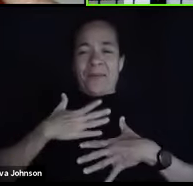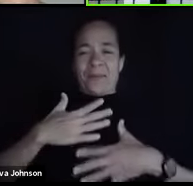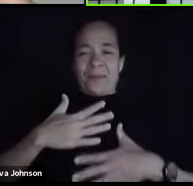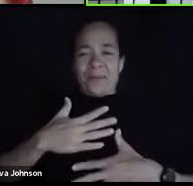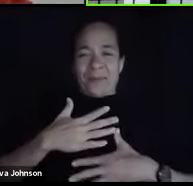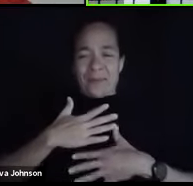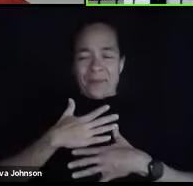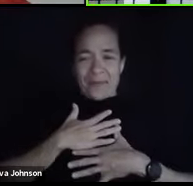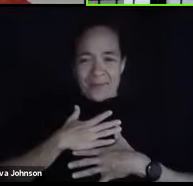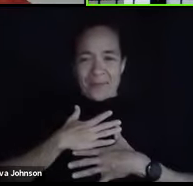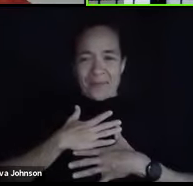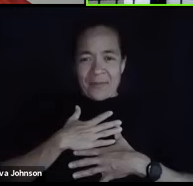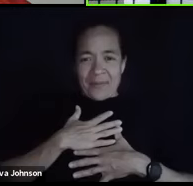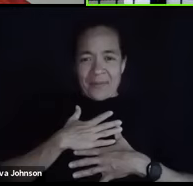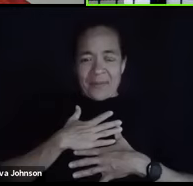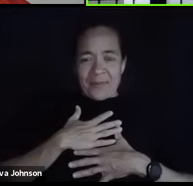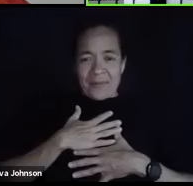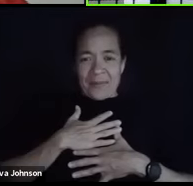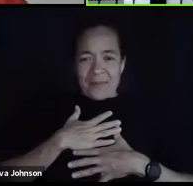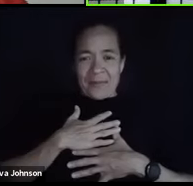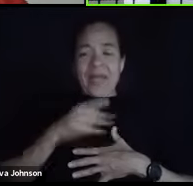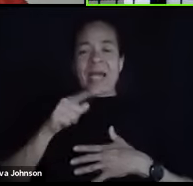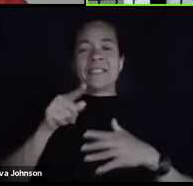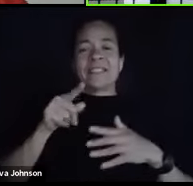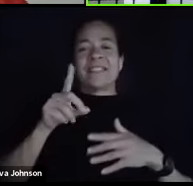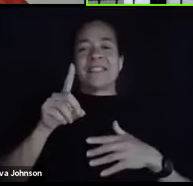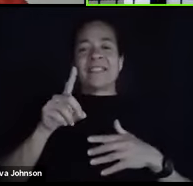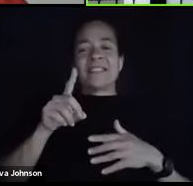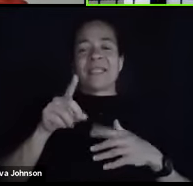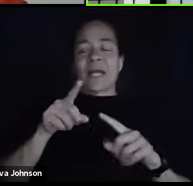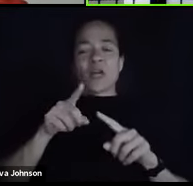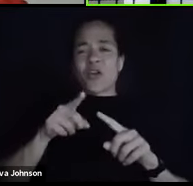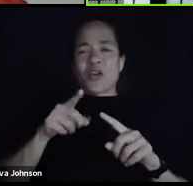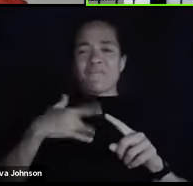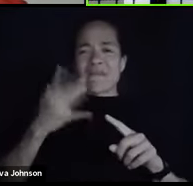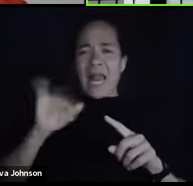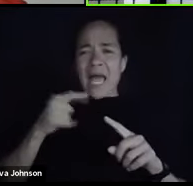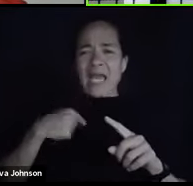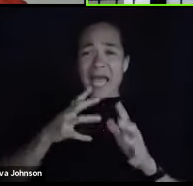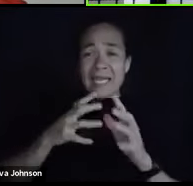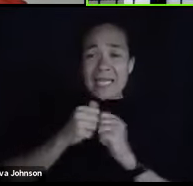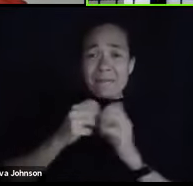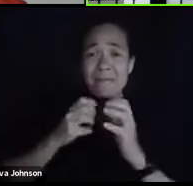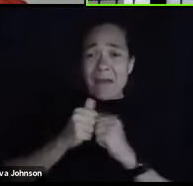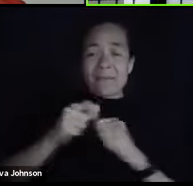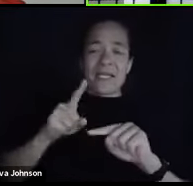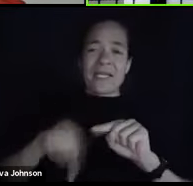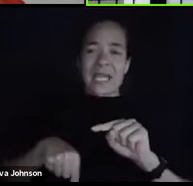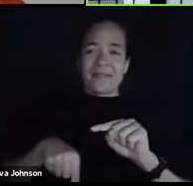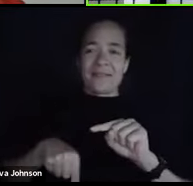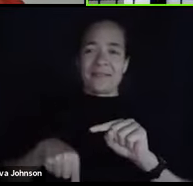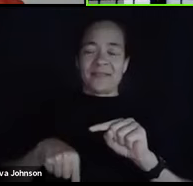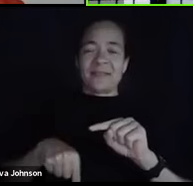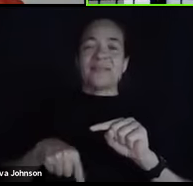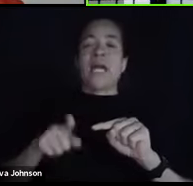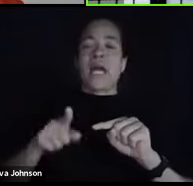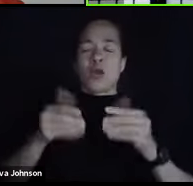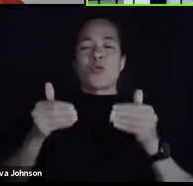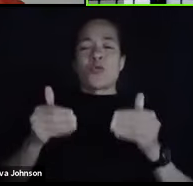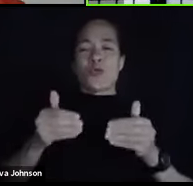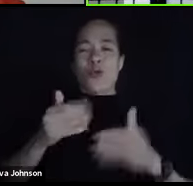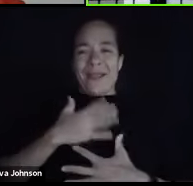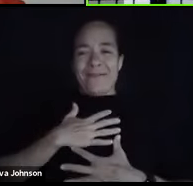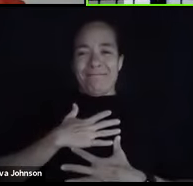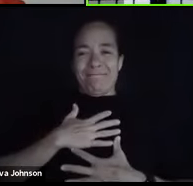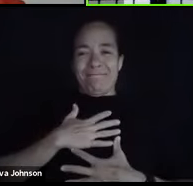keep up with all of this, take a deep breath and attack your